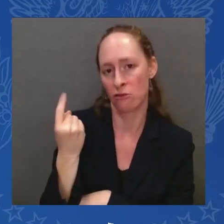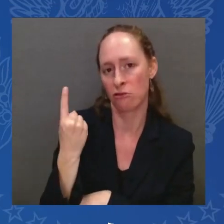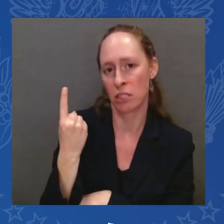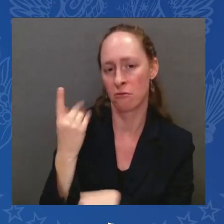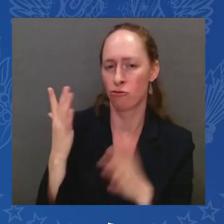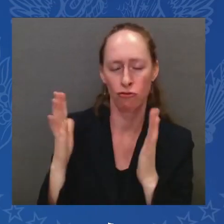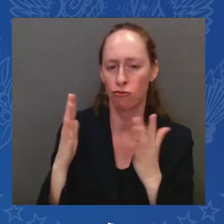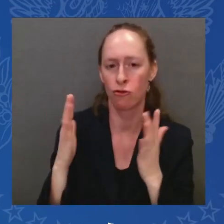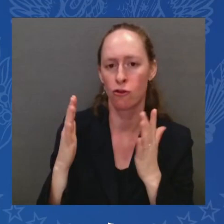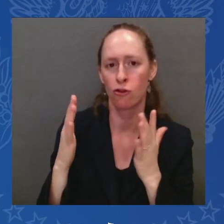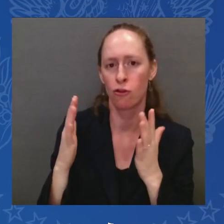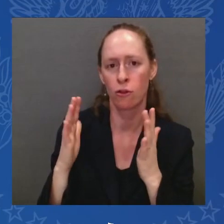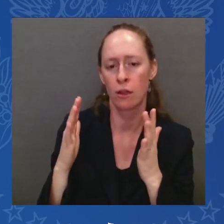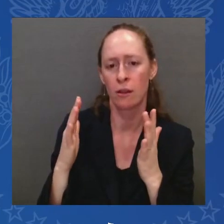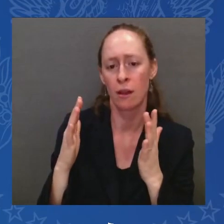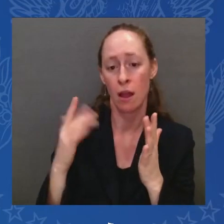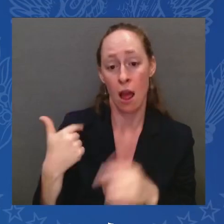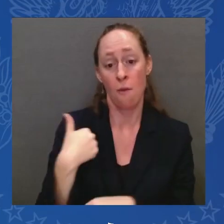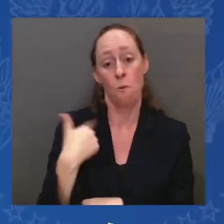if we, as we persevere,